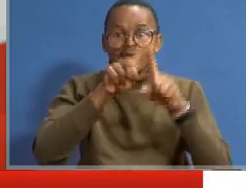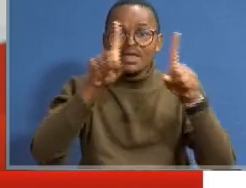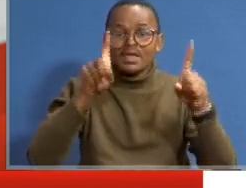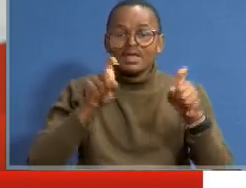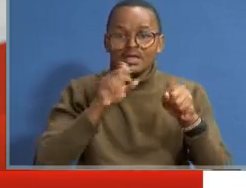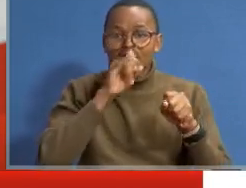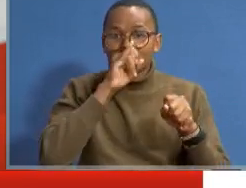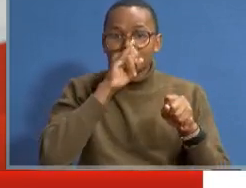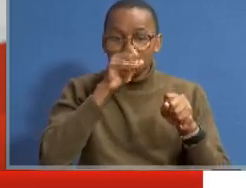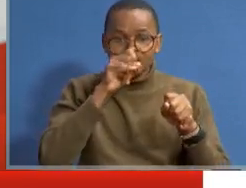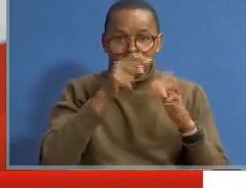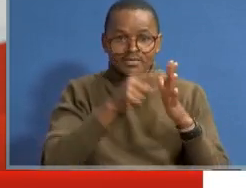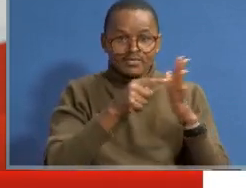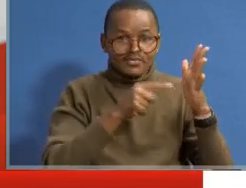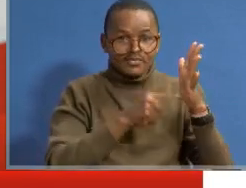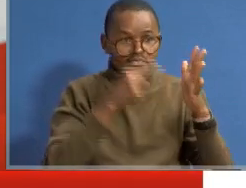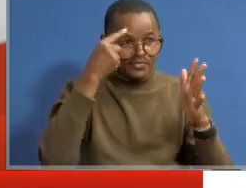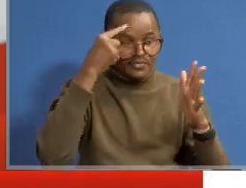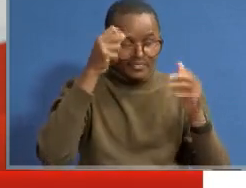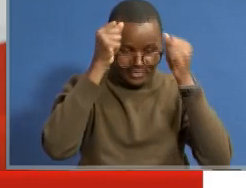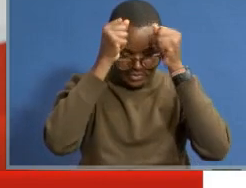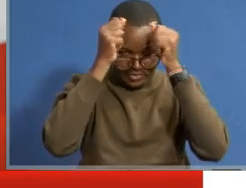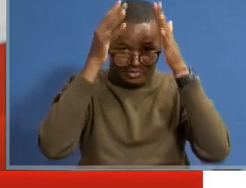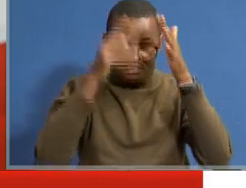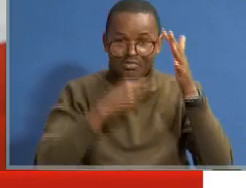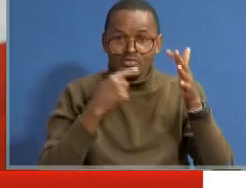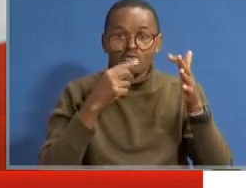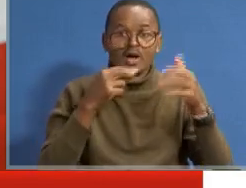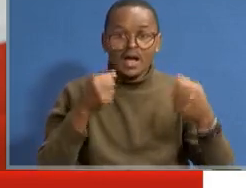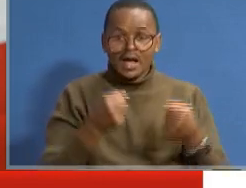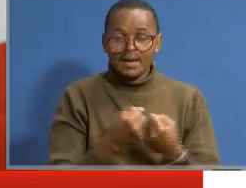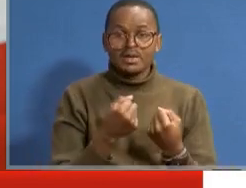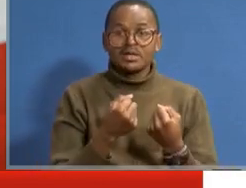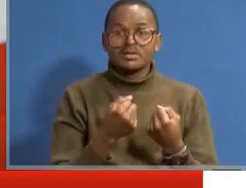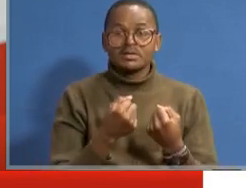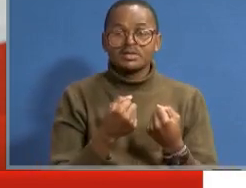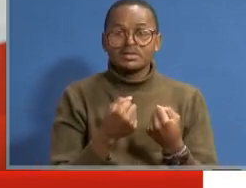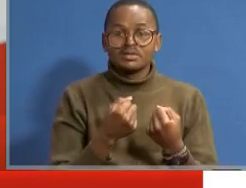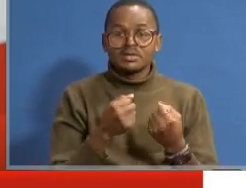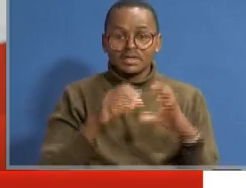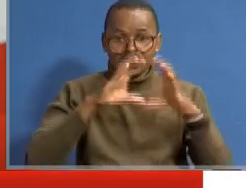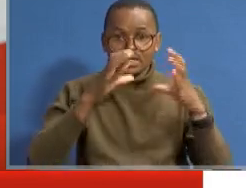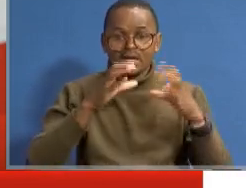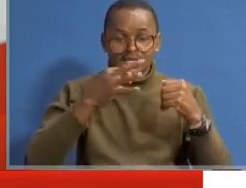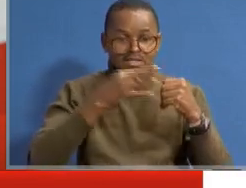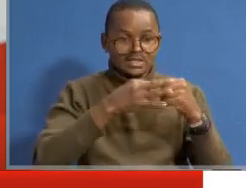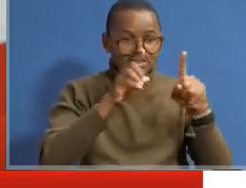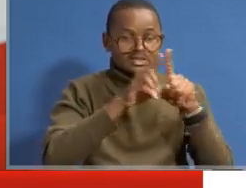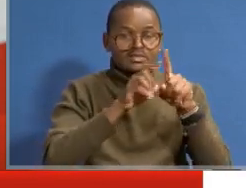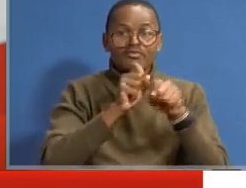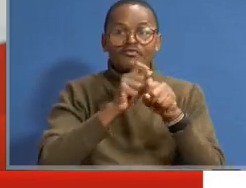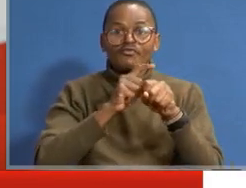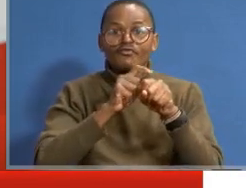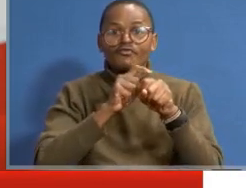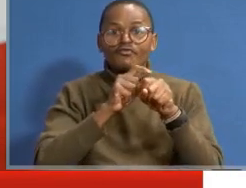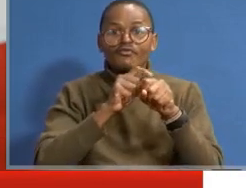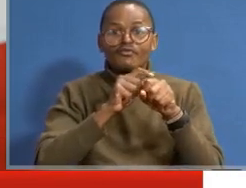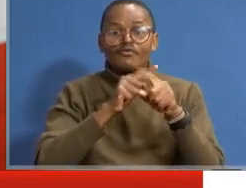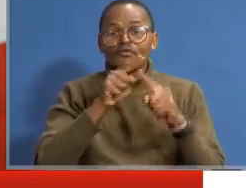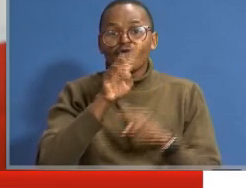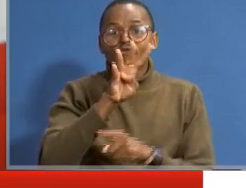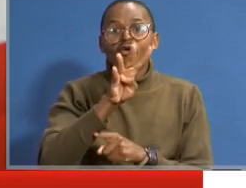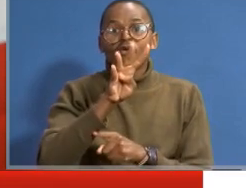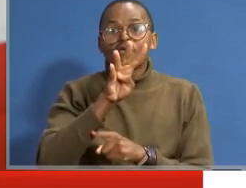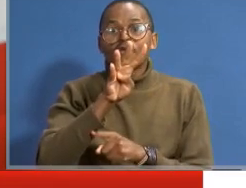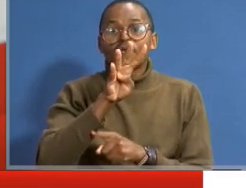which is set for students who happen to be doing the Class 8 and Form 4, that persons with